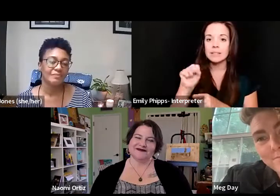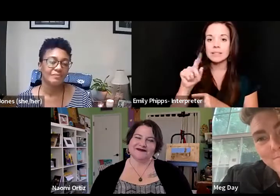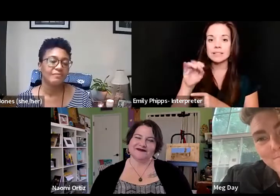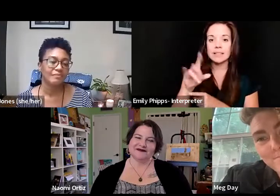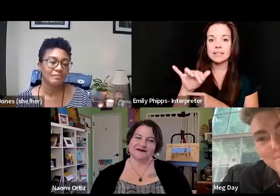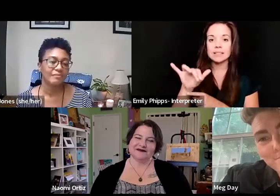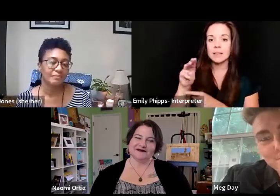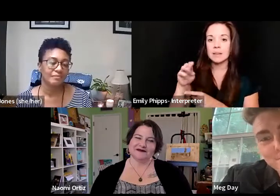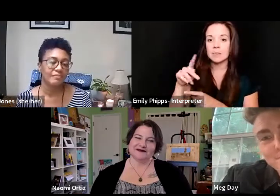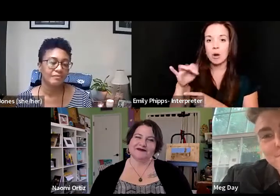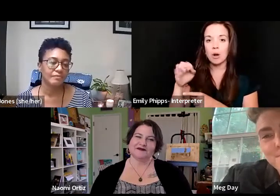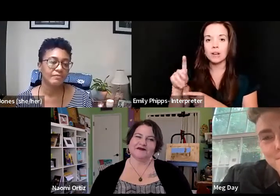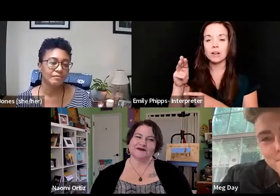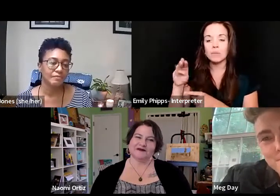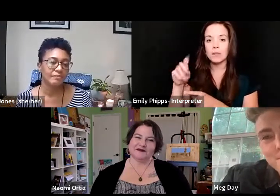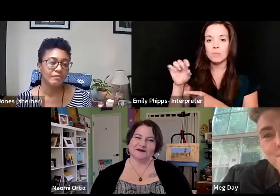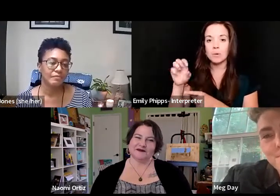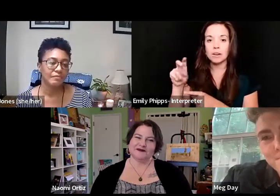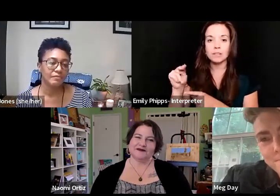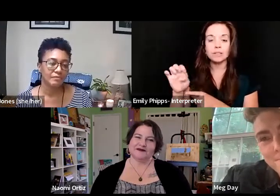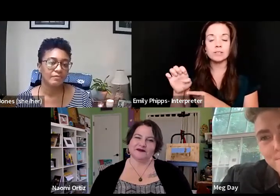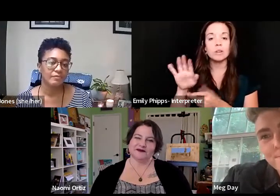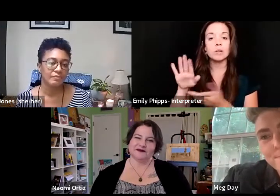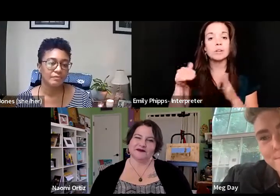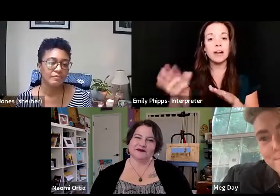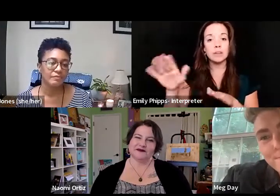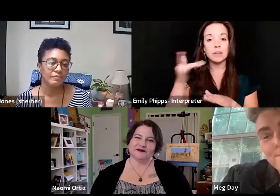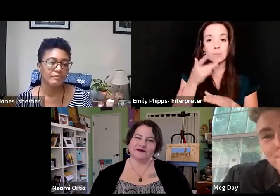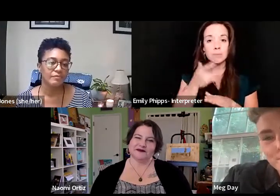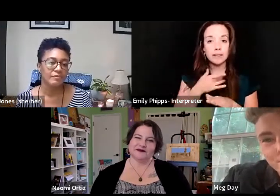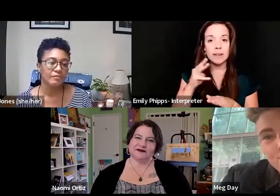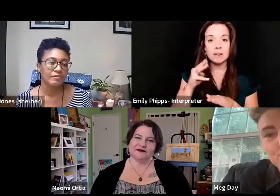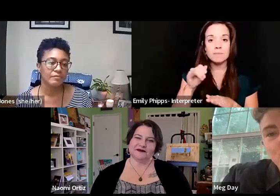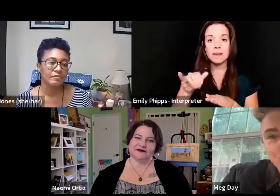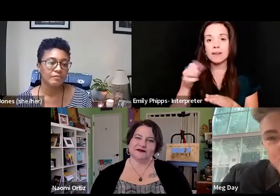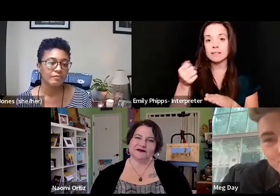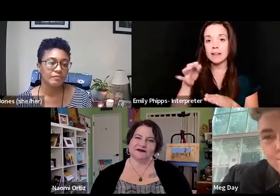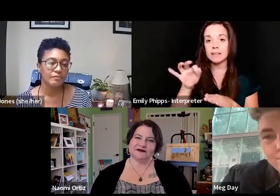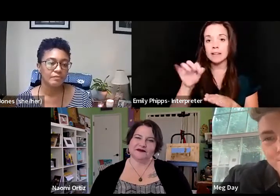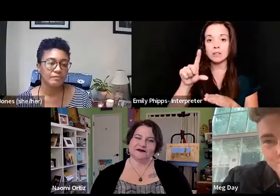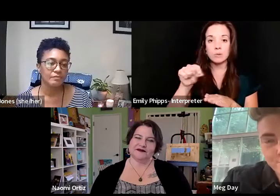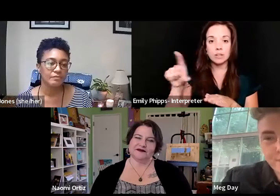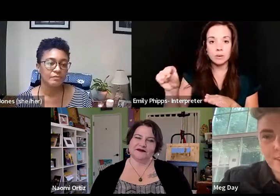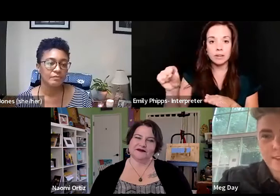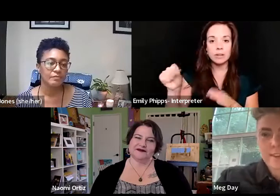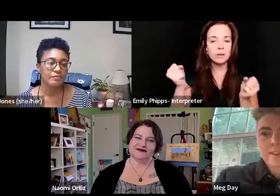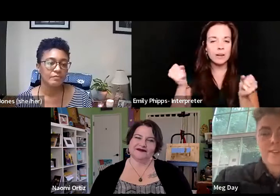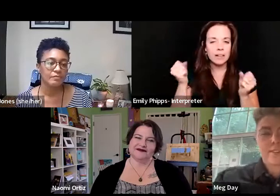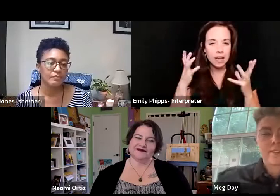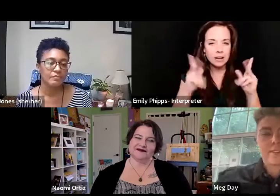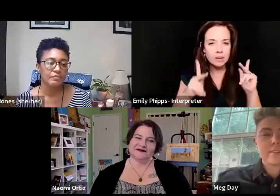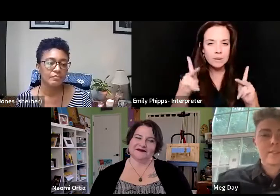died two years ago on her birthday in May 19th, 2020, who a lot of people know as the phenomenal